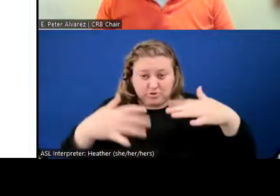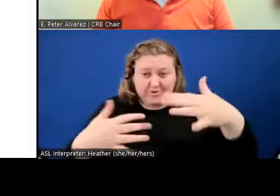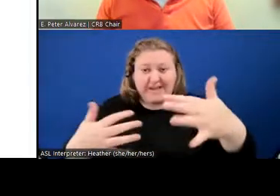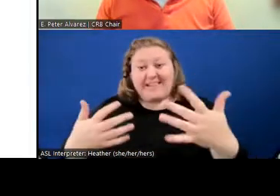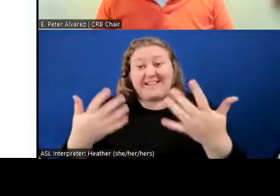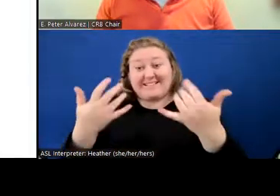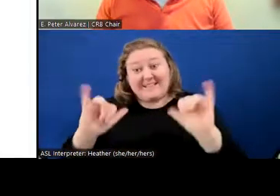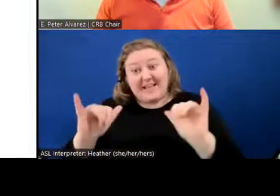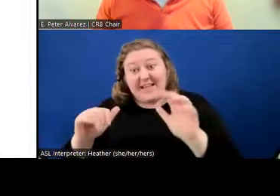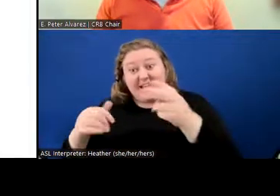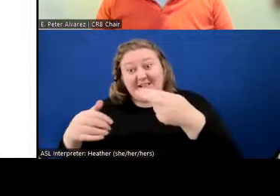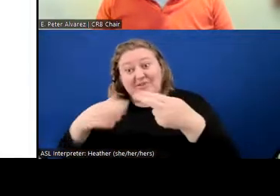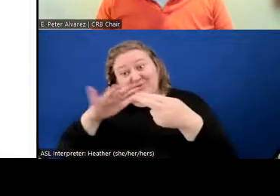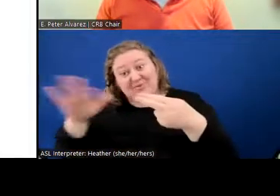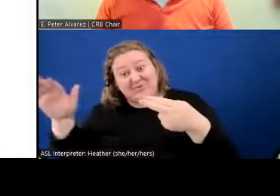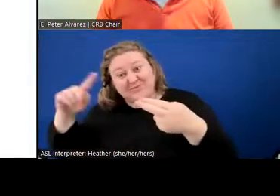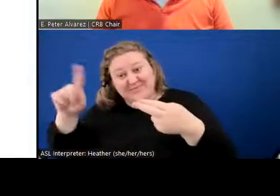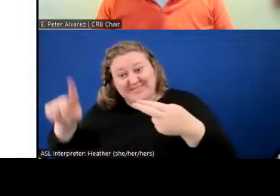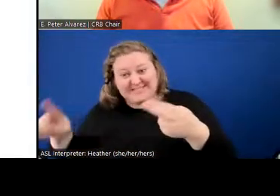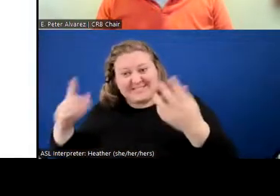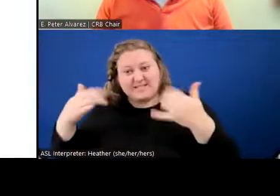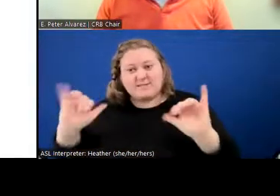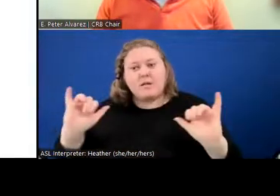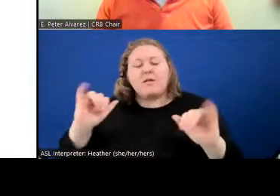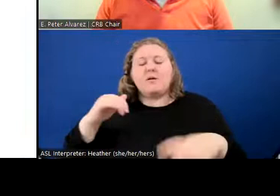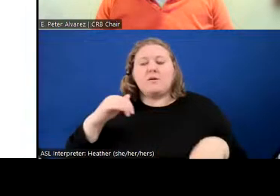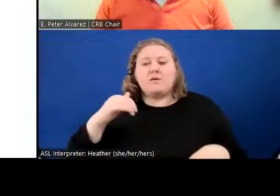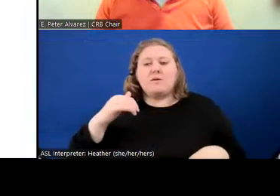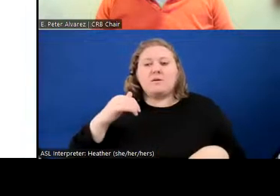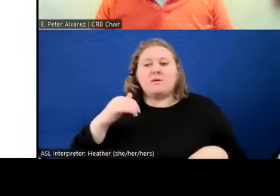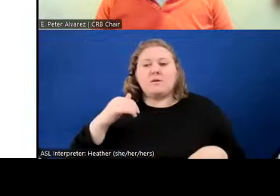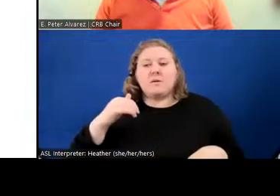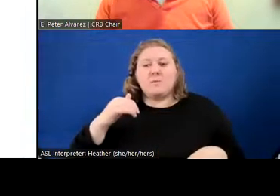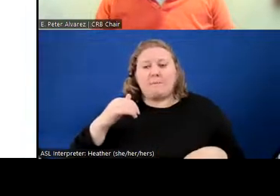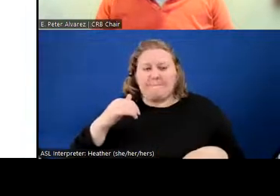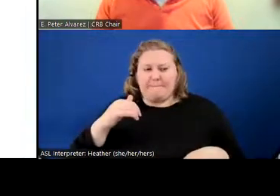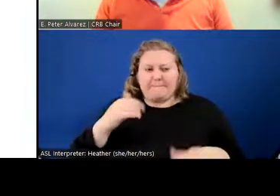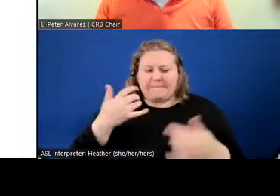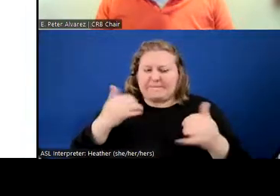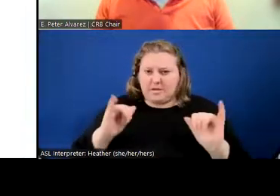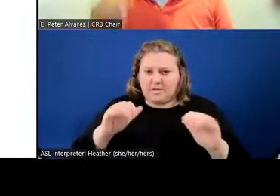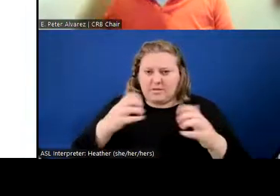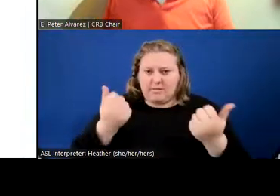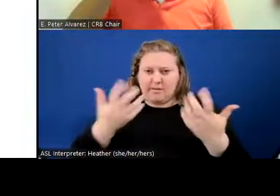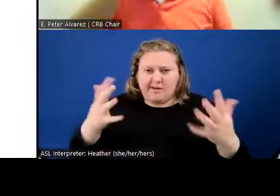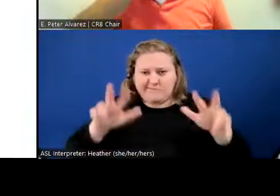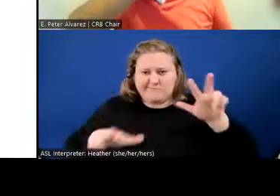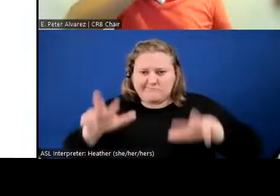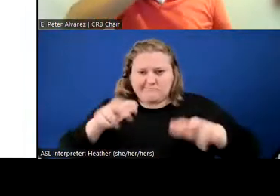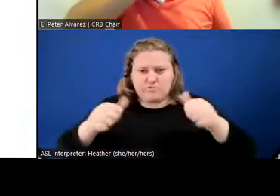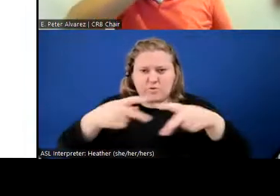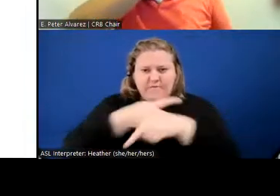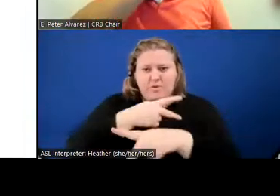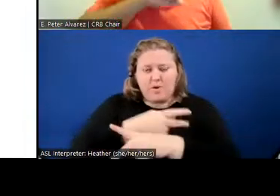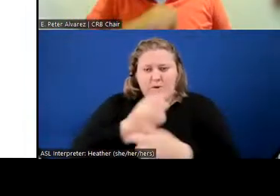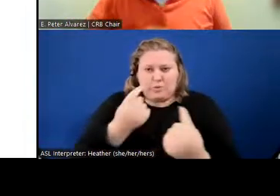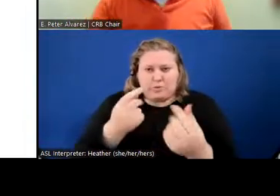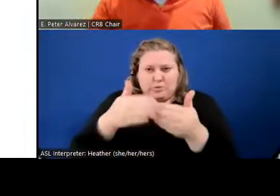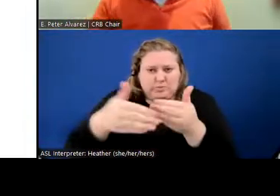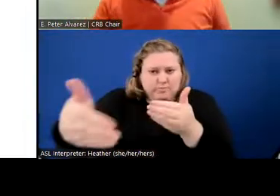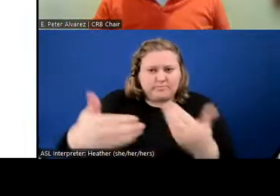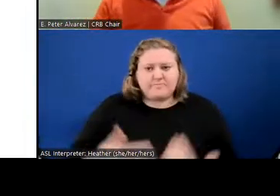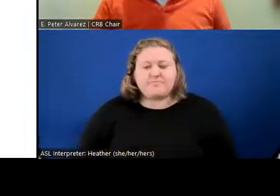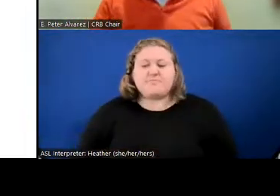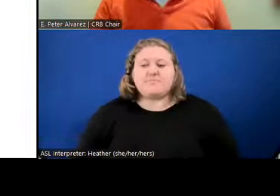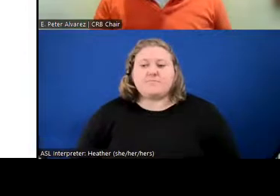set that's due, obviously, which is only this first batch being due. But I did want to provide an